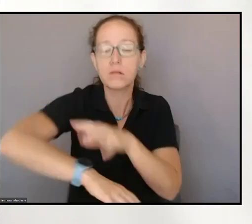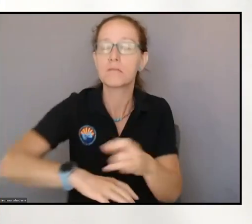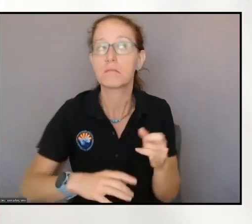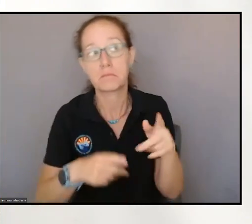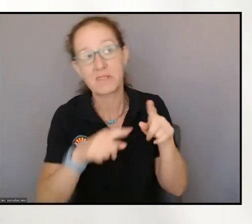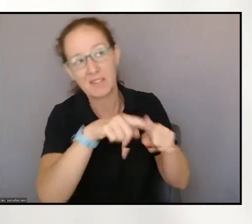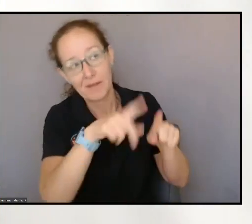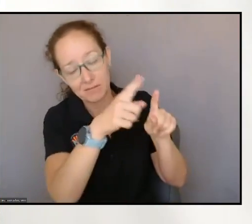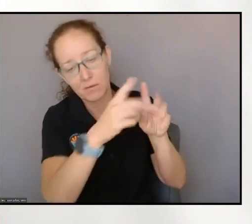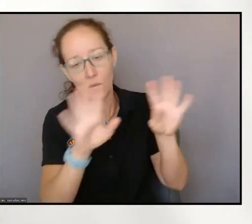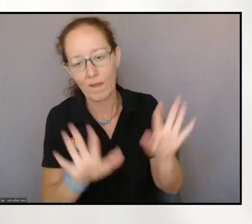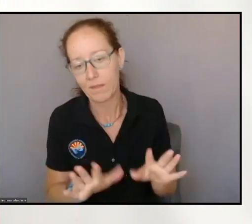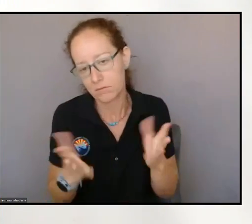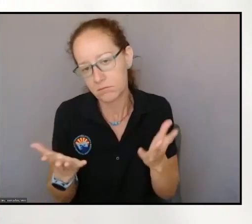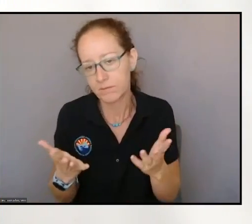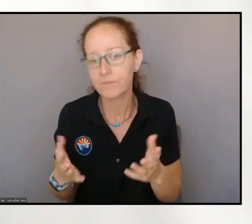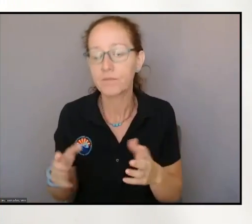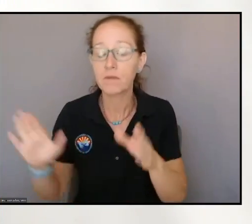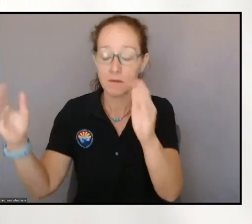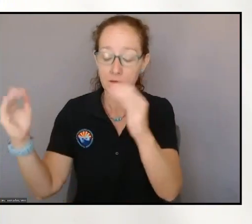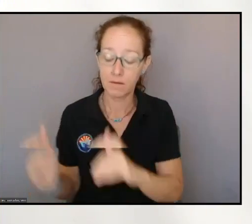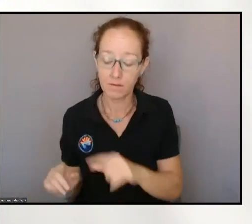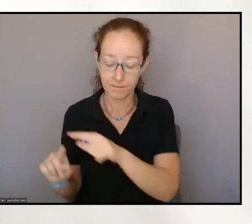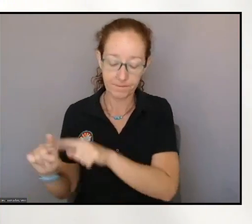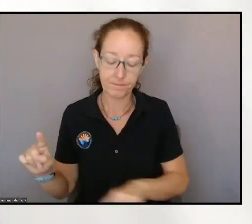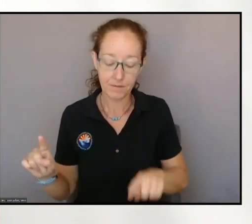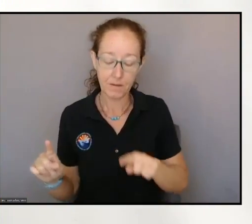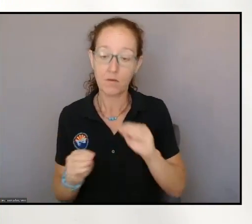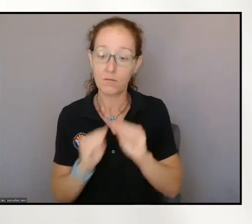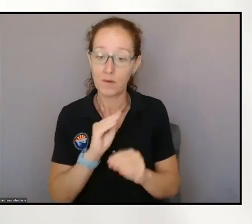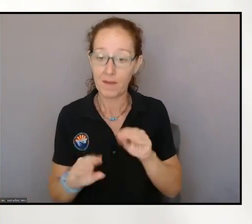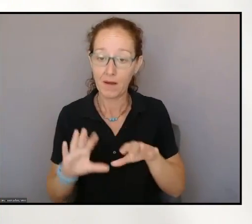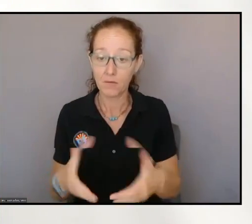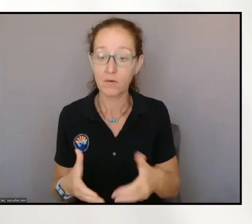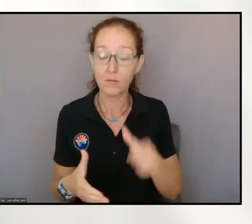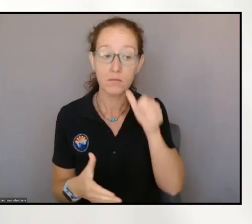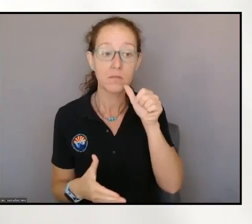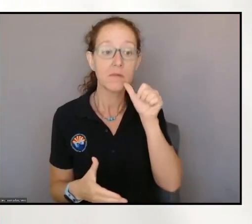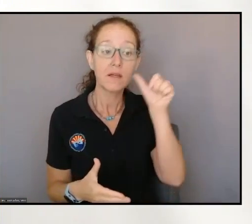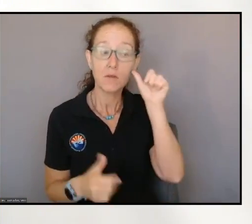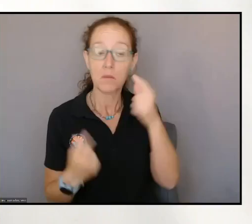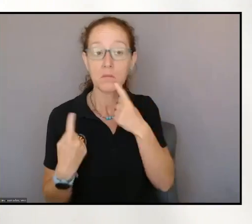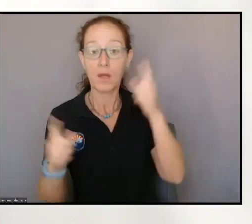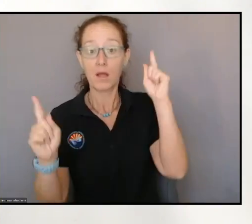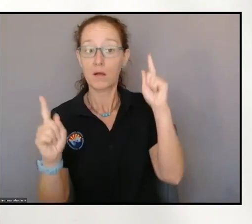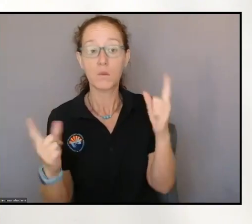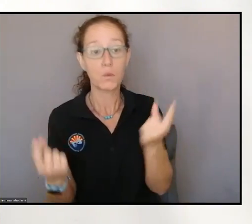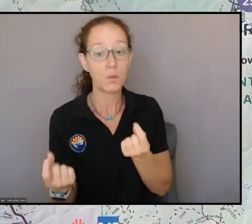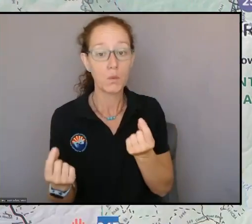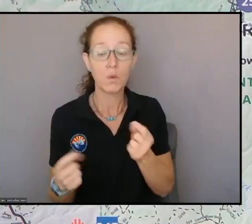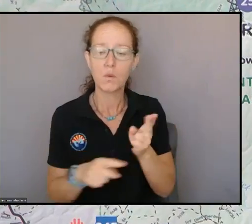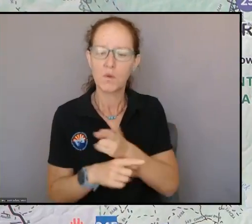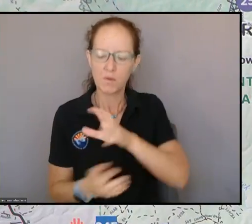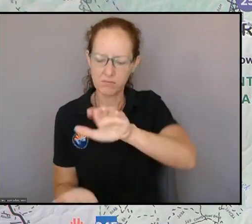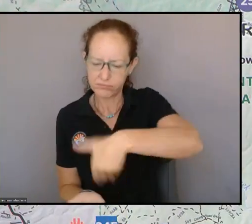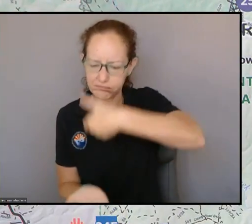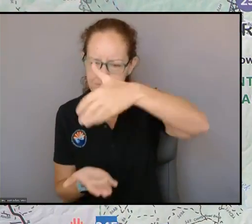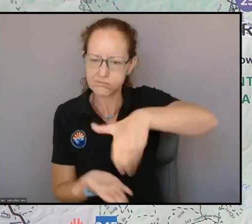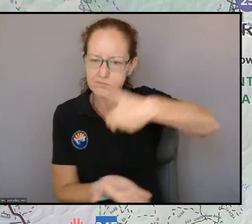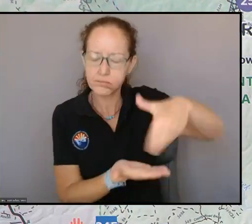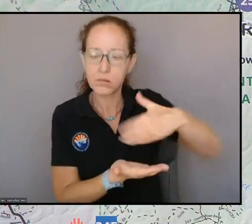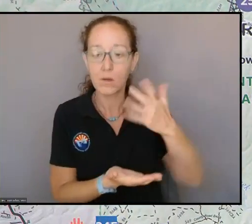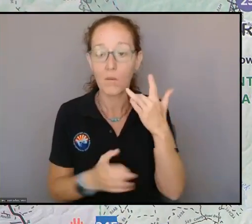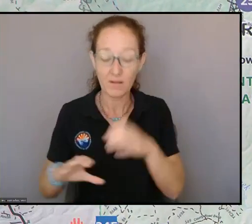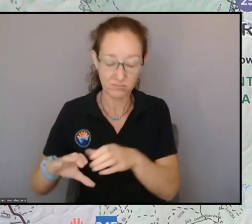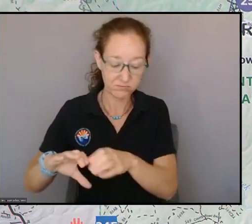another good successful day using excavators to repair a little section of dozer line off here,